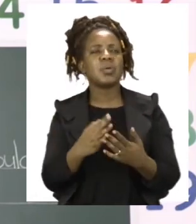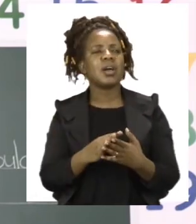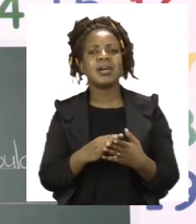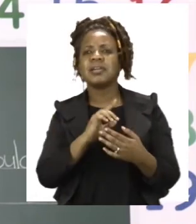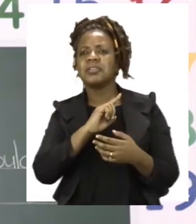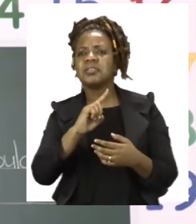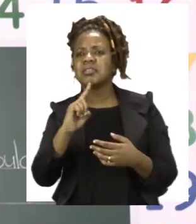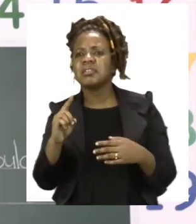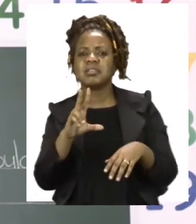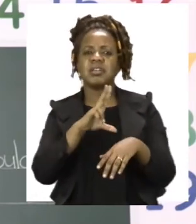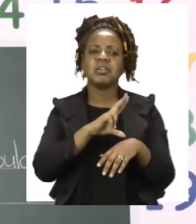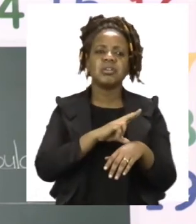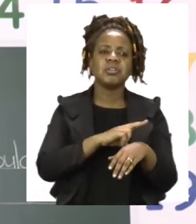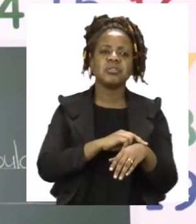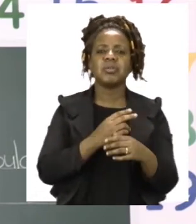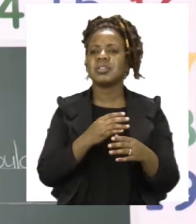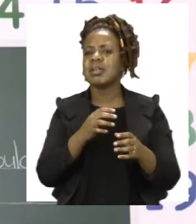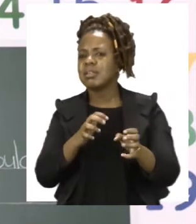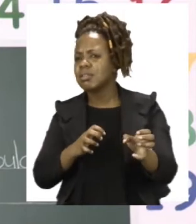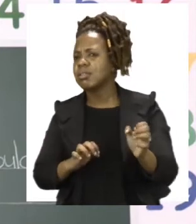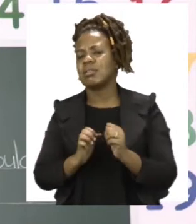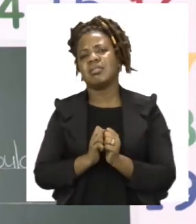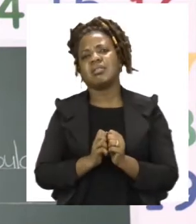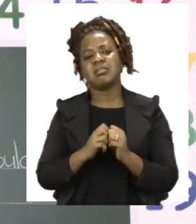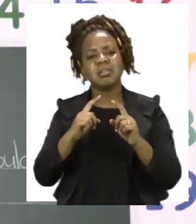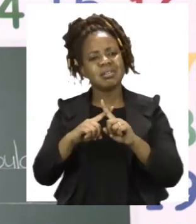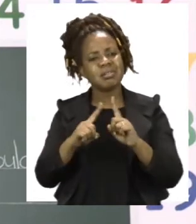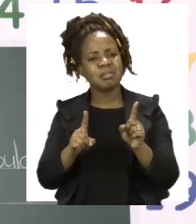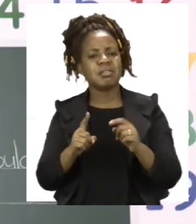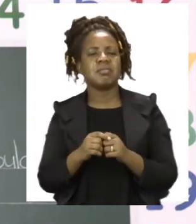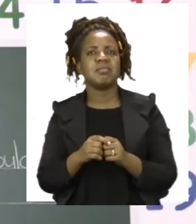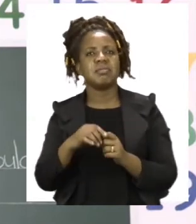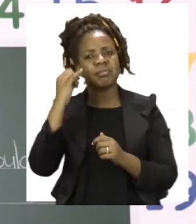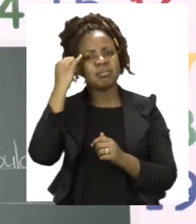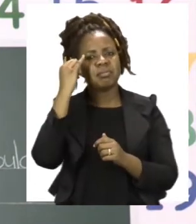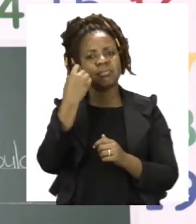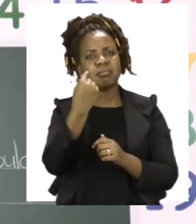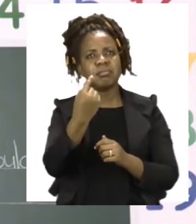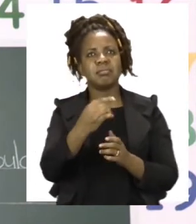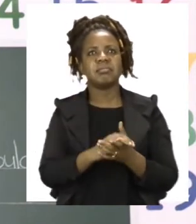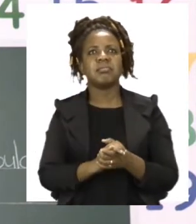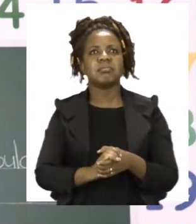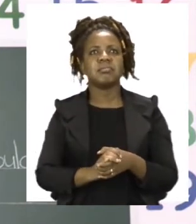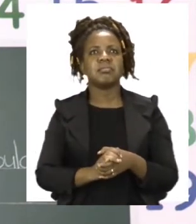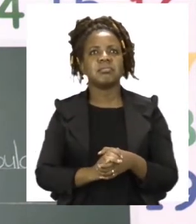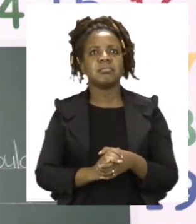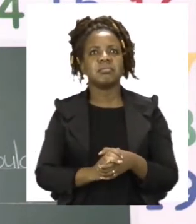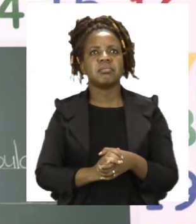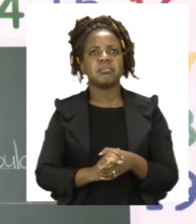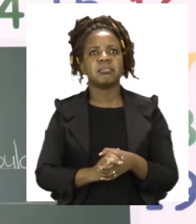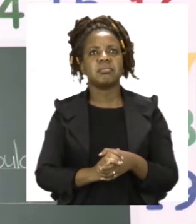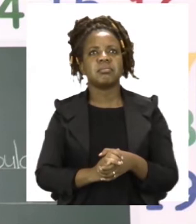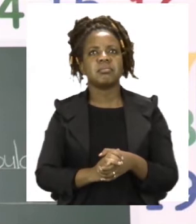you are, the job they do. Then you can write or start and say